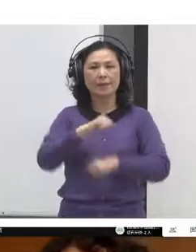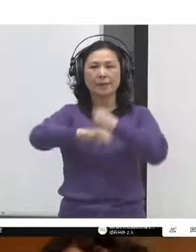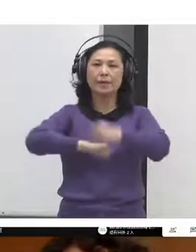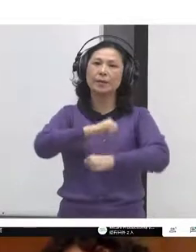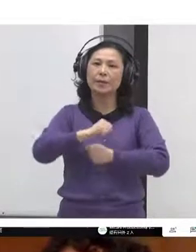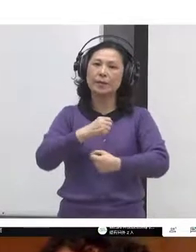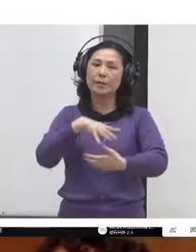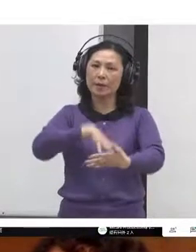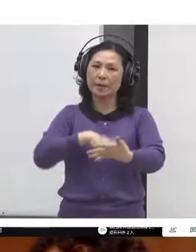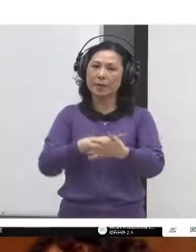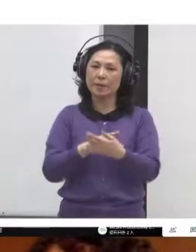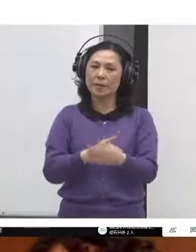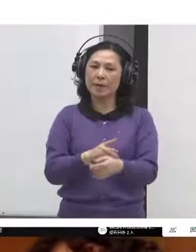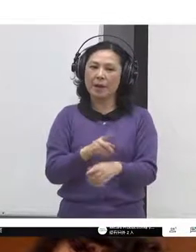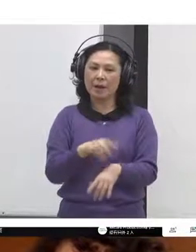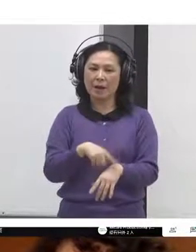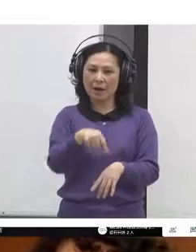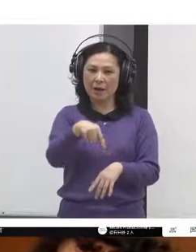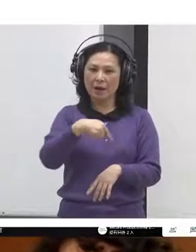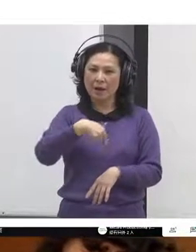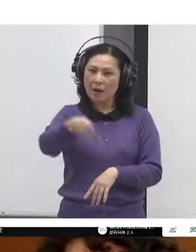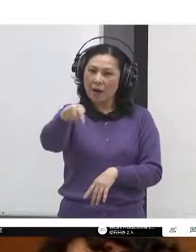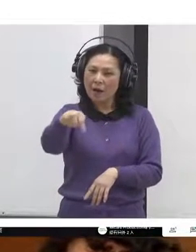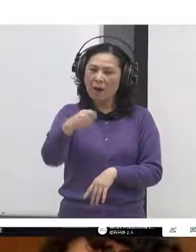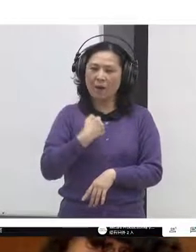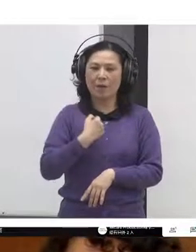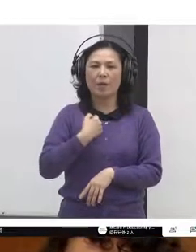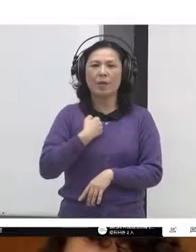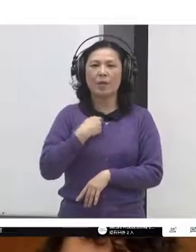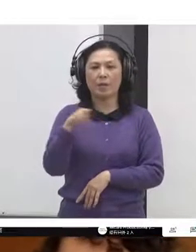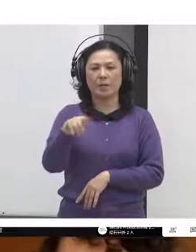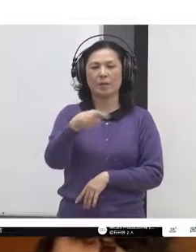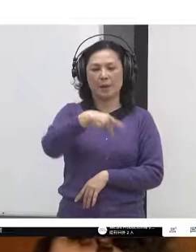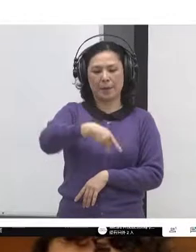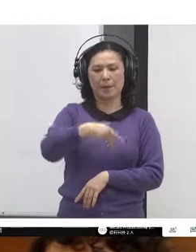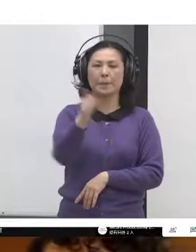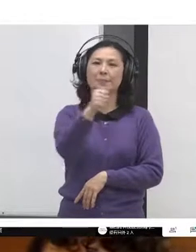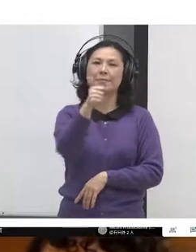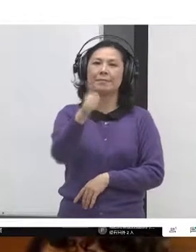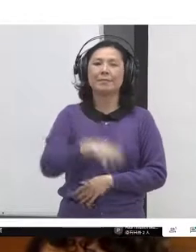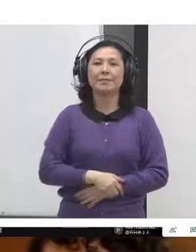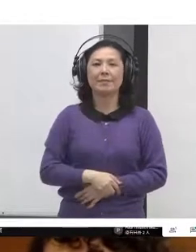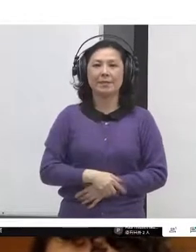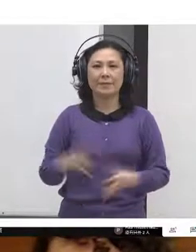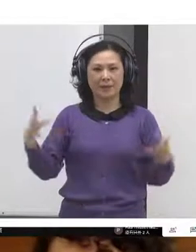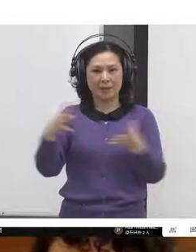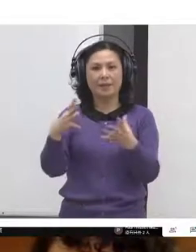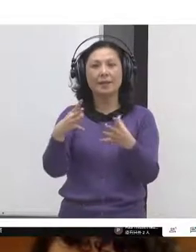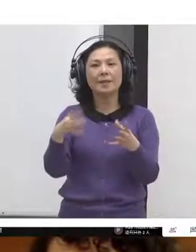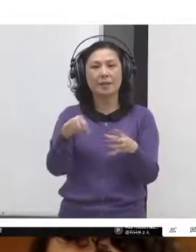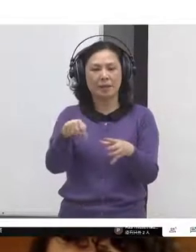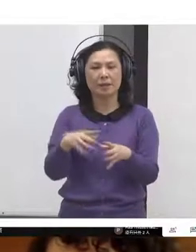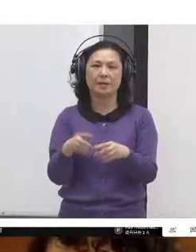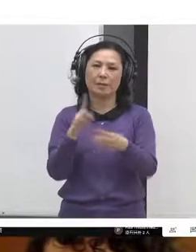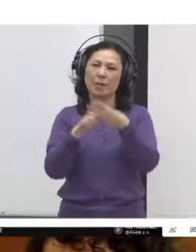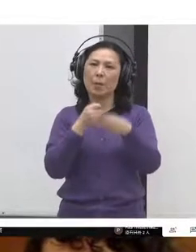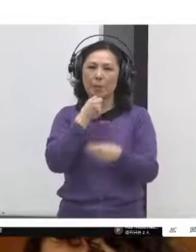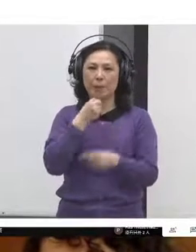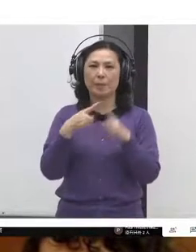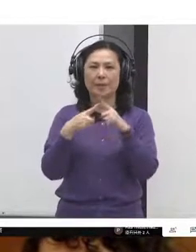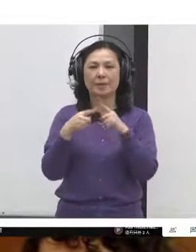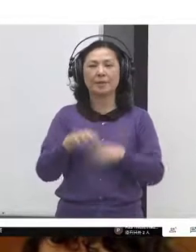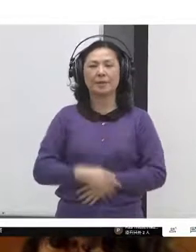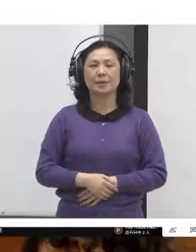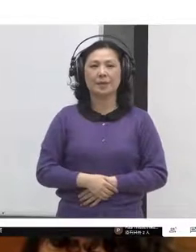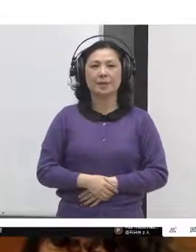So, I just want to say, this is what was inspiring us, people deliberating